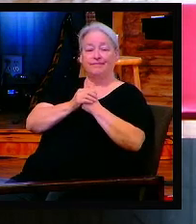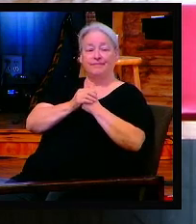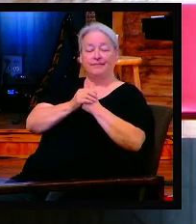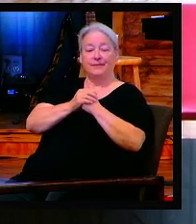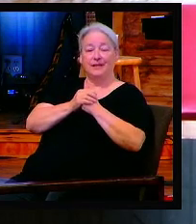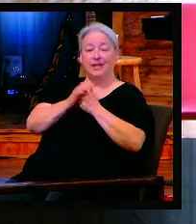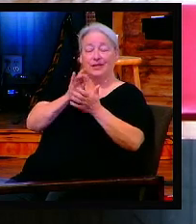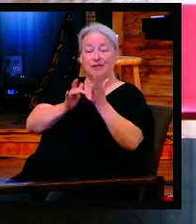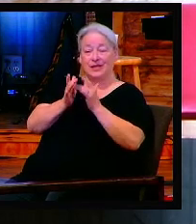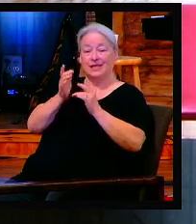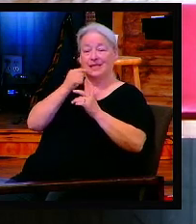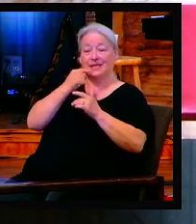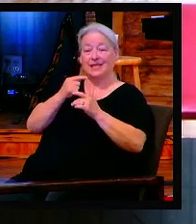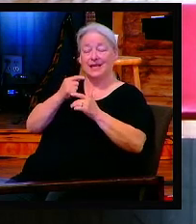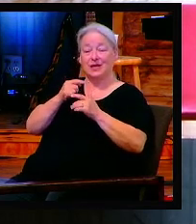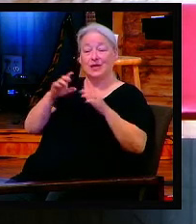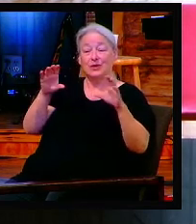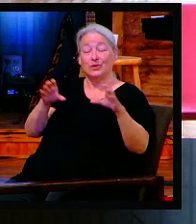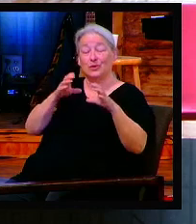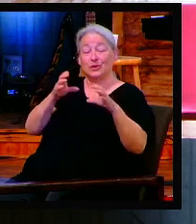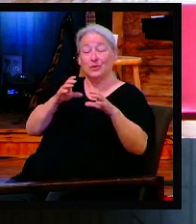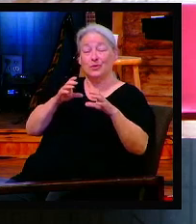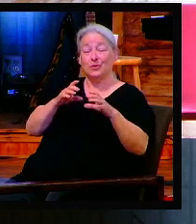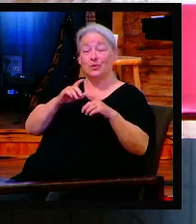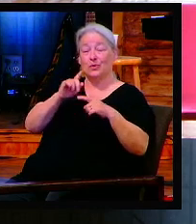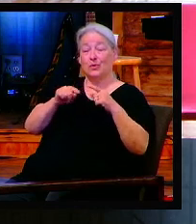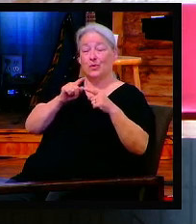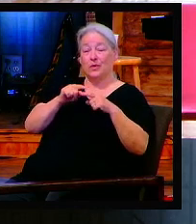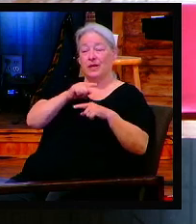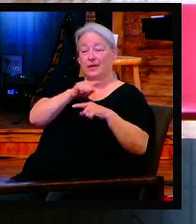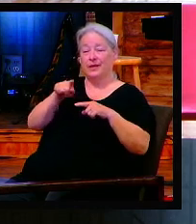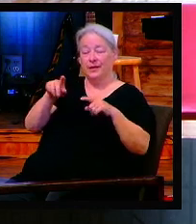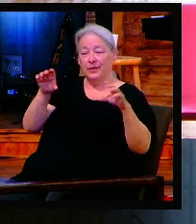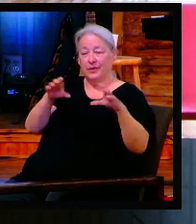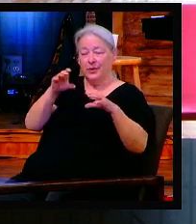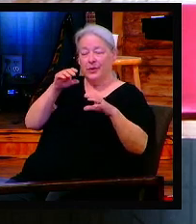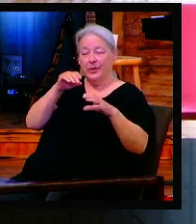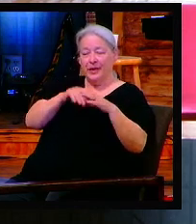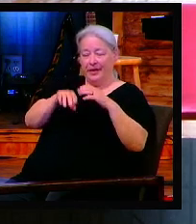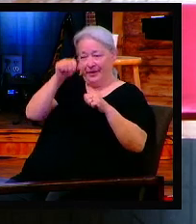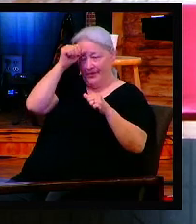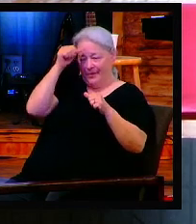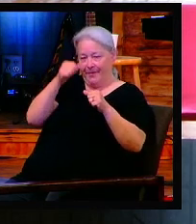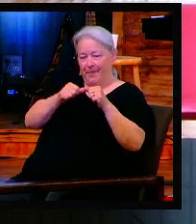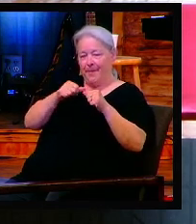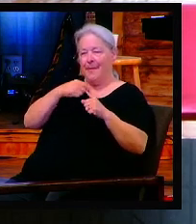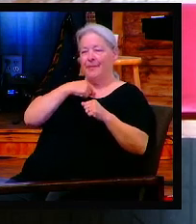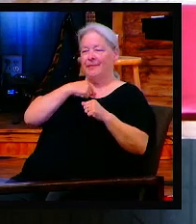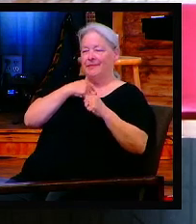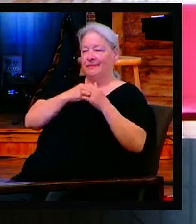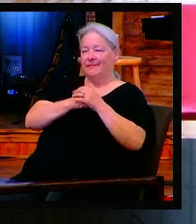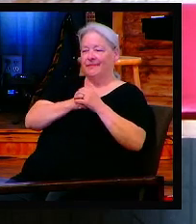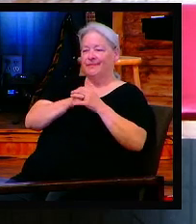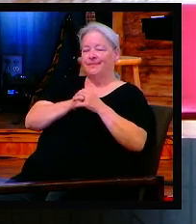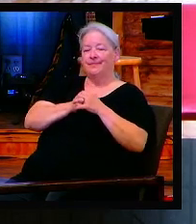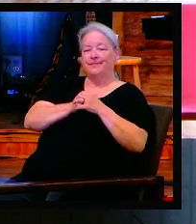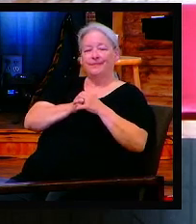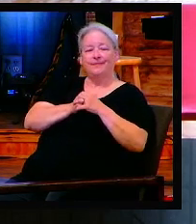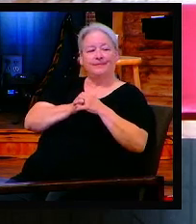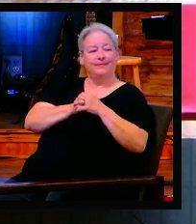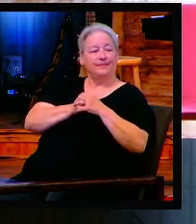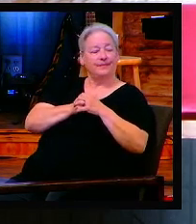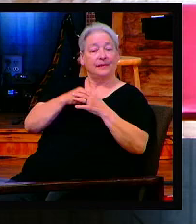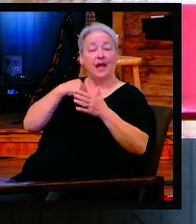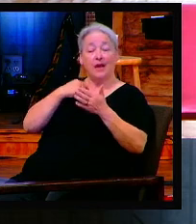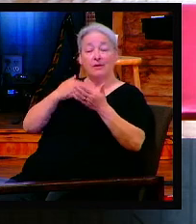just going to kind of go down what I remember when I take, while it's being passed out and before I take it and after I take it. I was